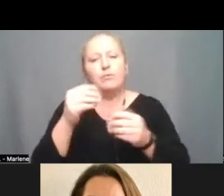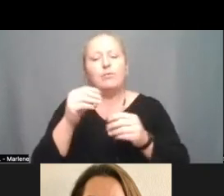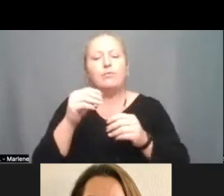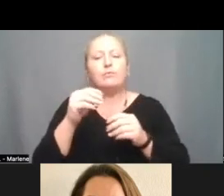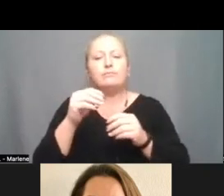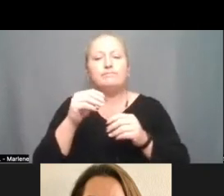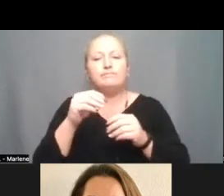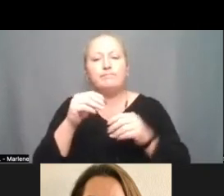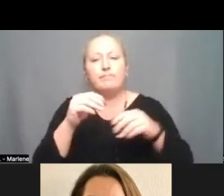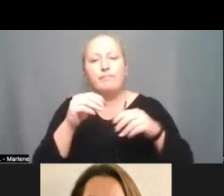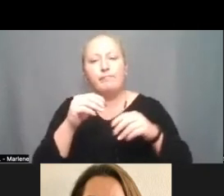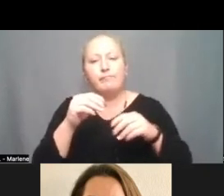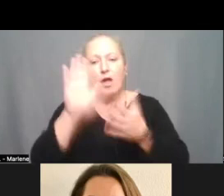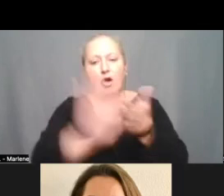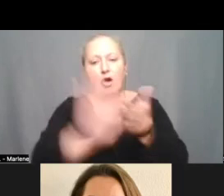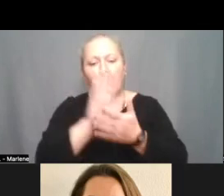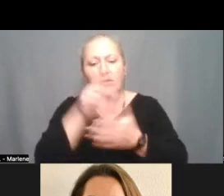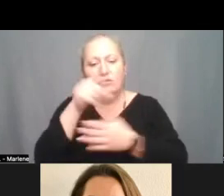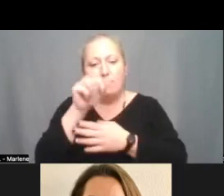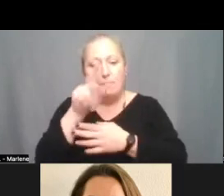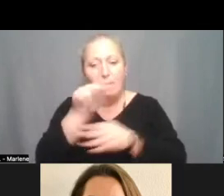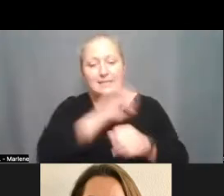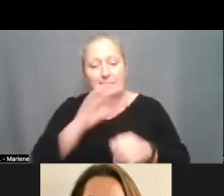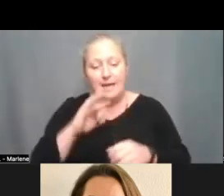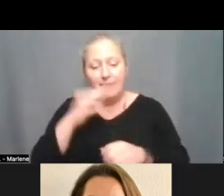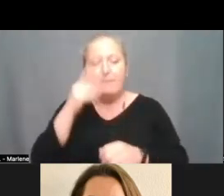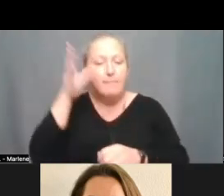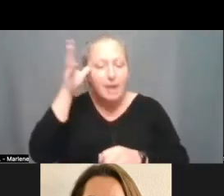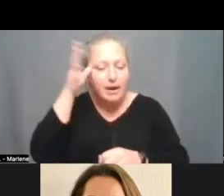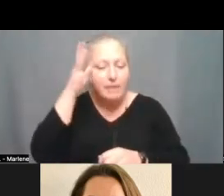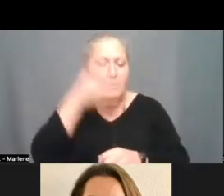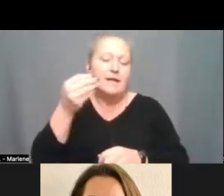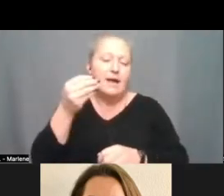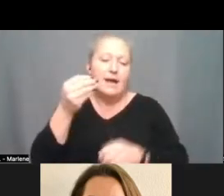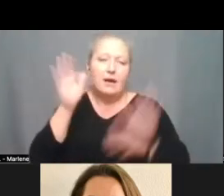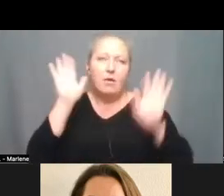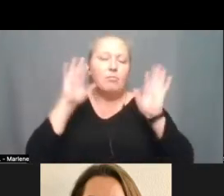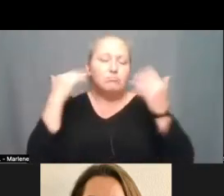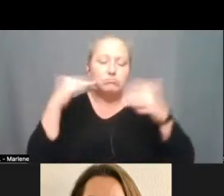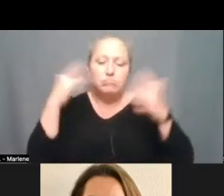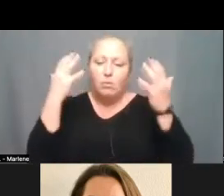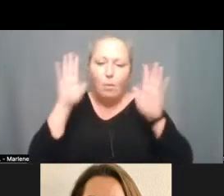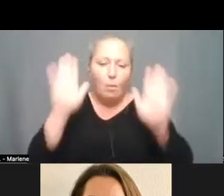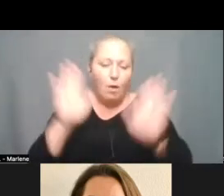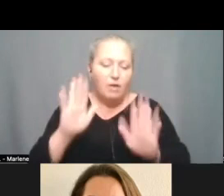College Park staff and parents and our absolutely wonderful College Park students who participated